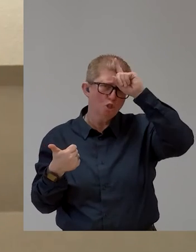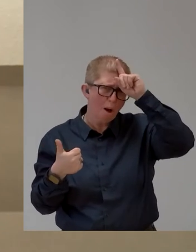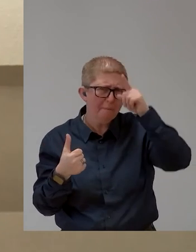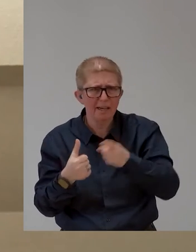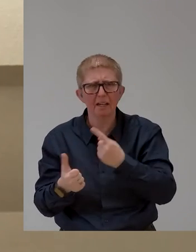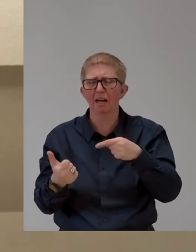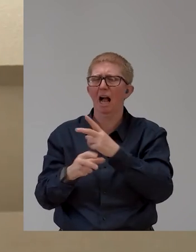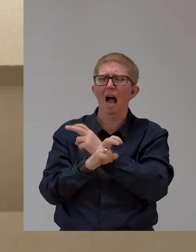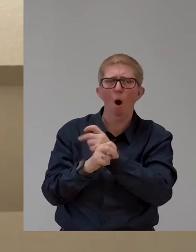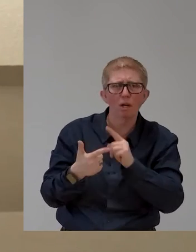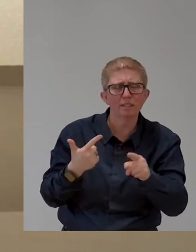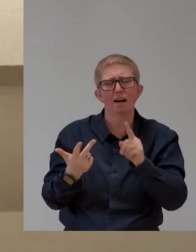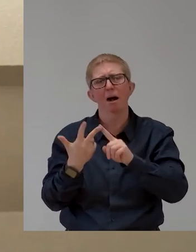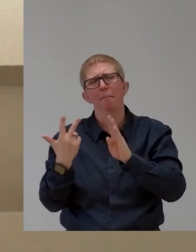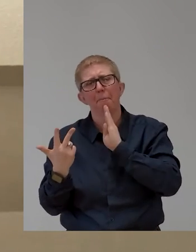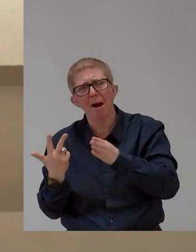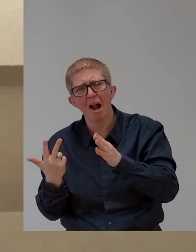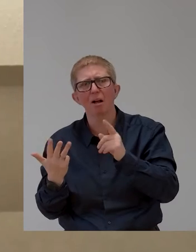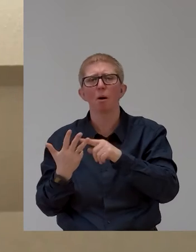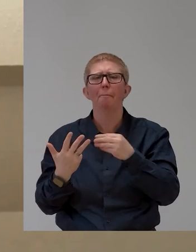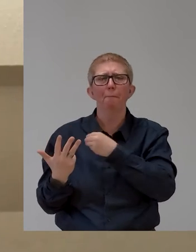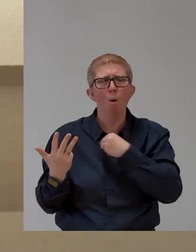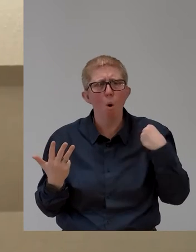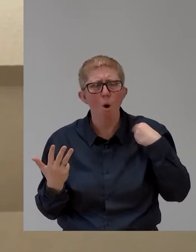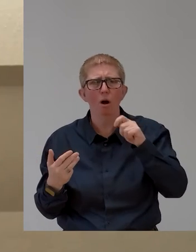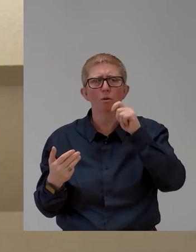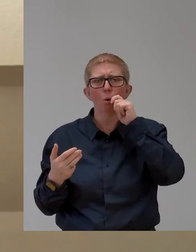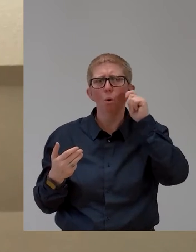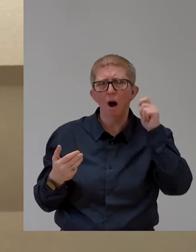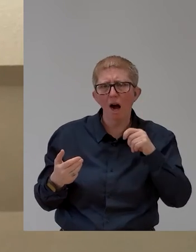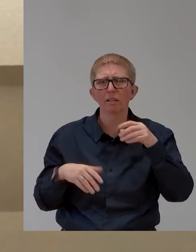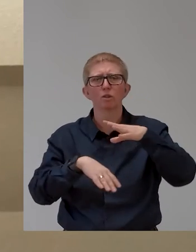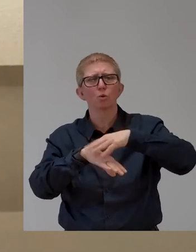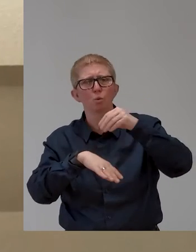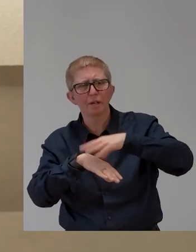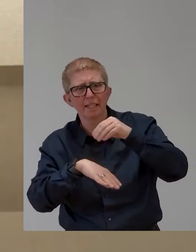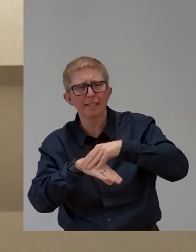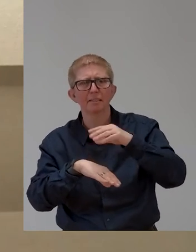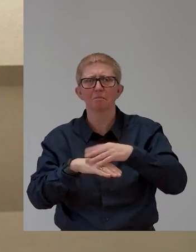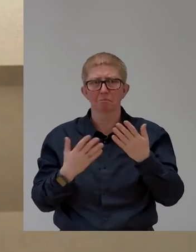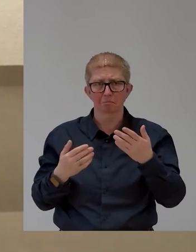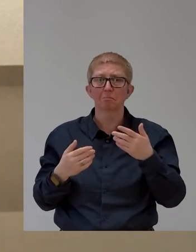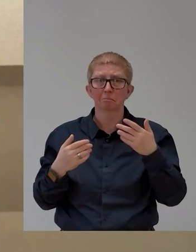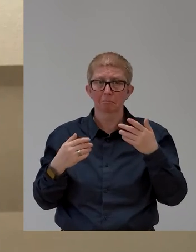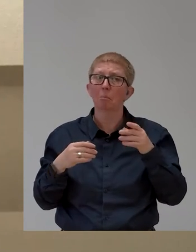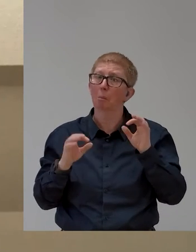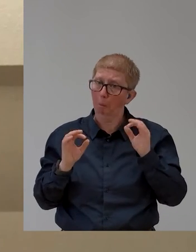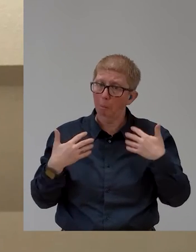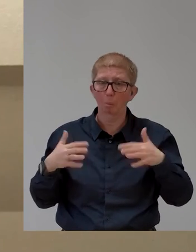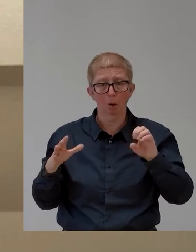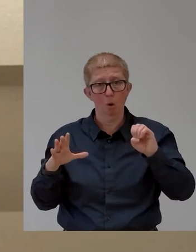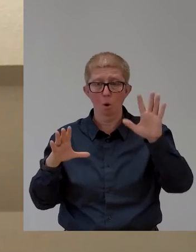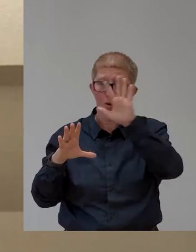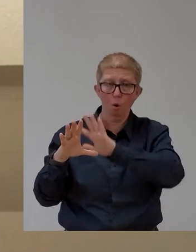Netherlands, Poland, Hungary, and shortly also Sweden, really trying to build a pan-European open pipeline. And last year, we also